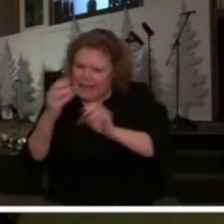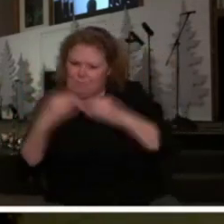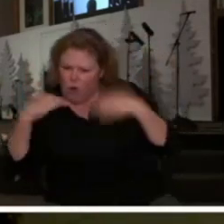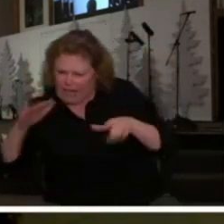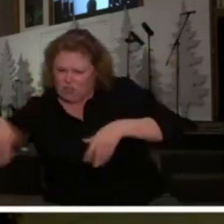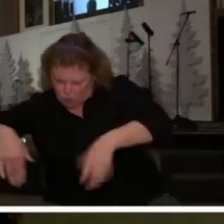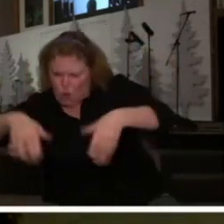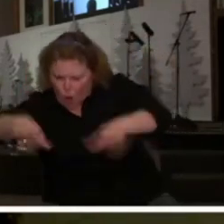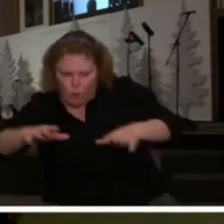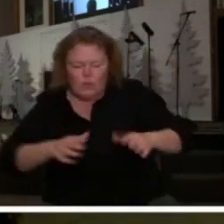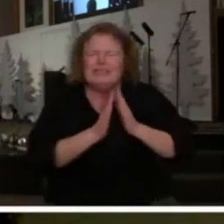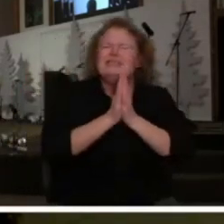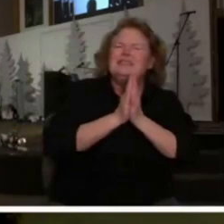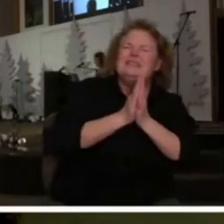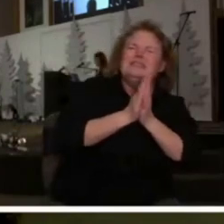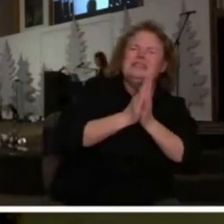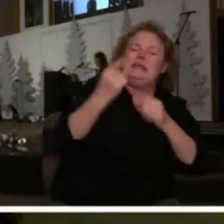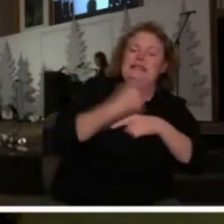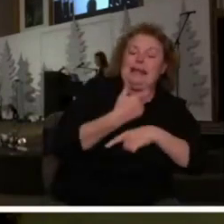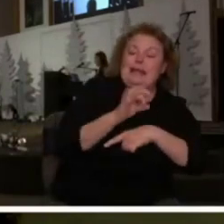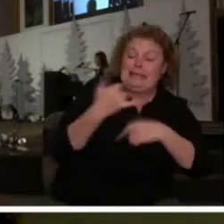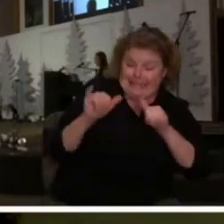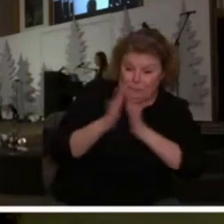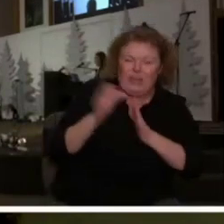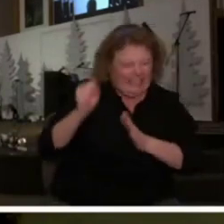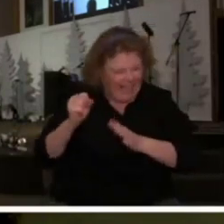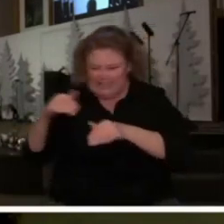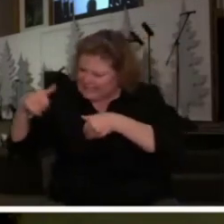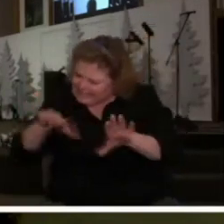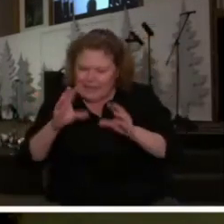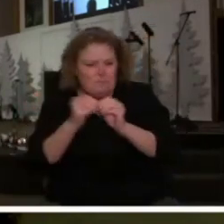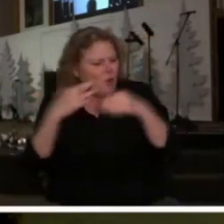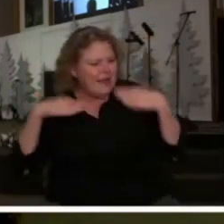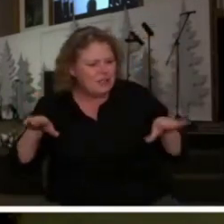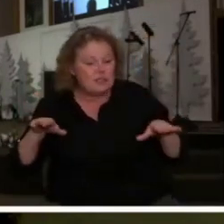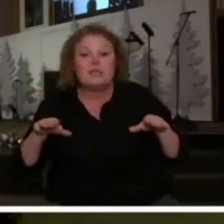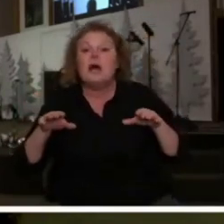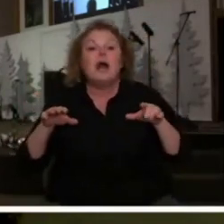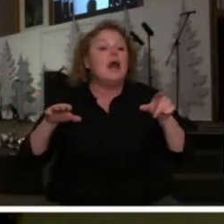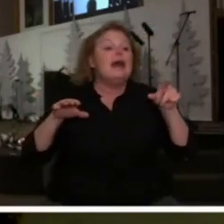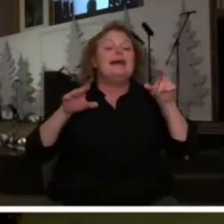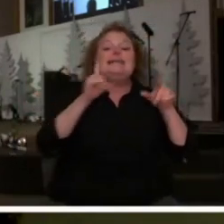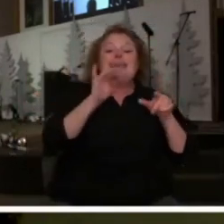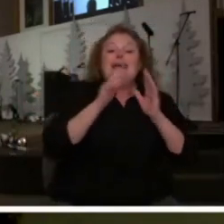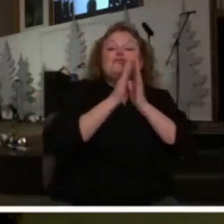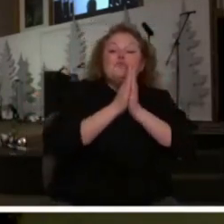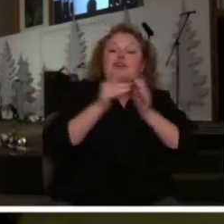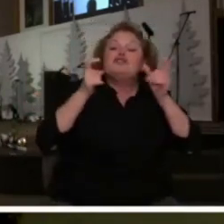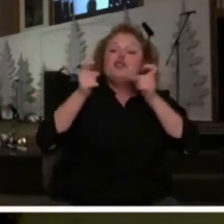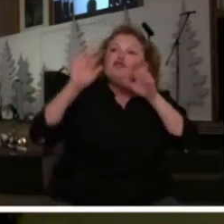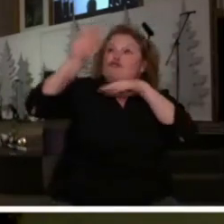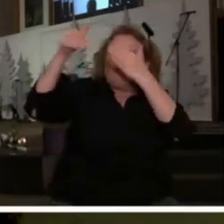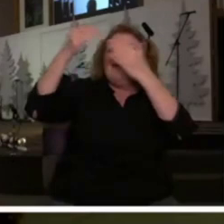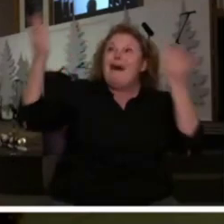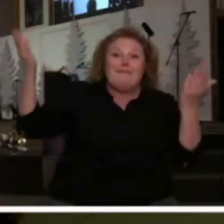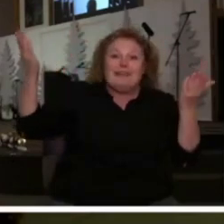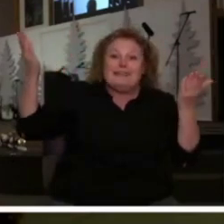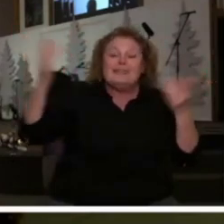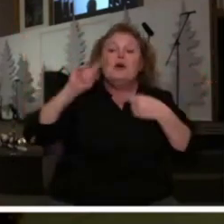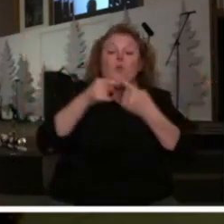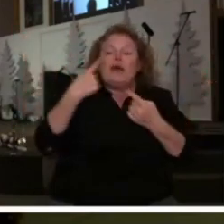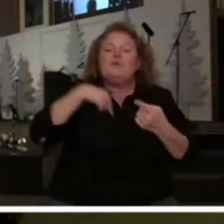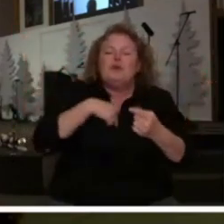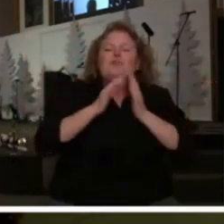angels day 19 is he still praying yep we control the heavenly forces while we're on our knees